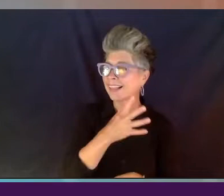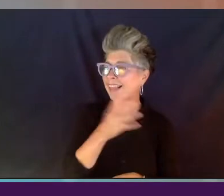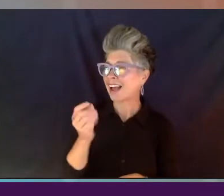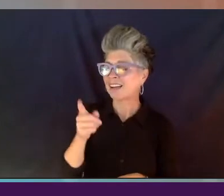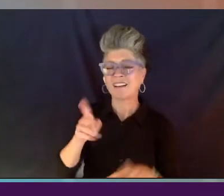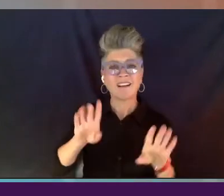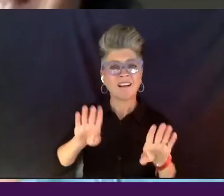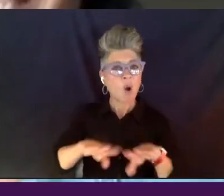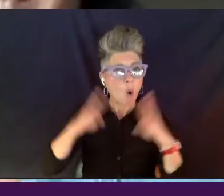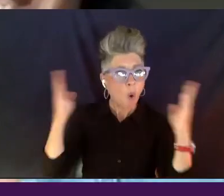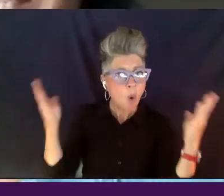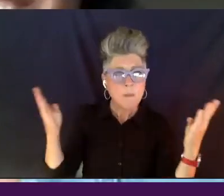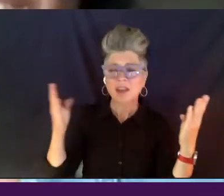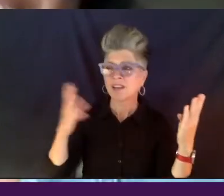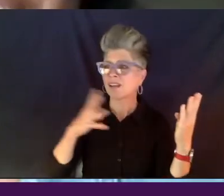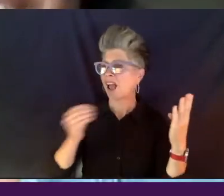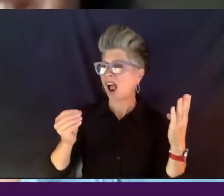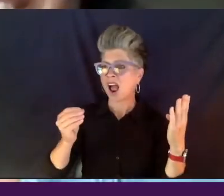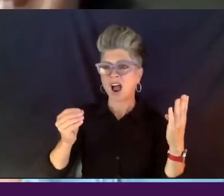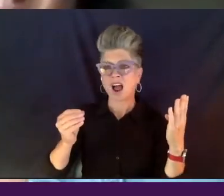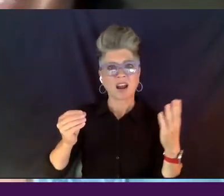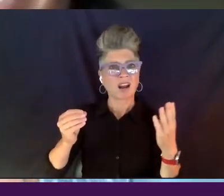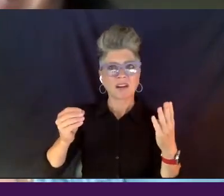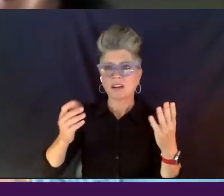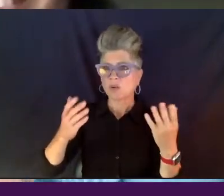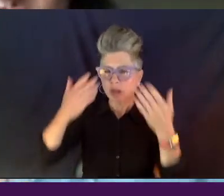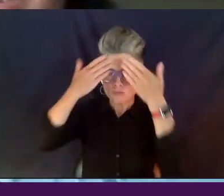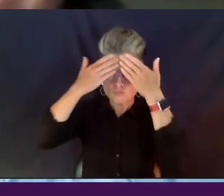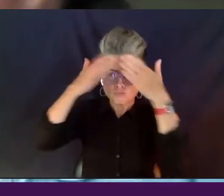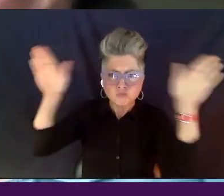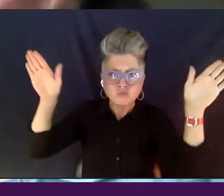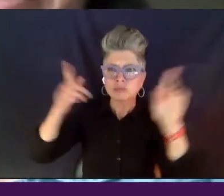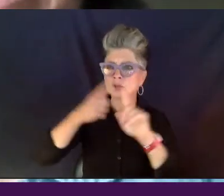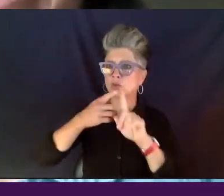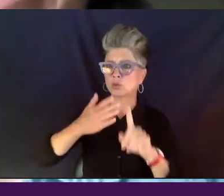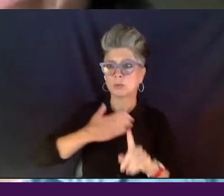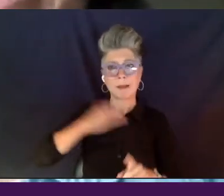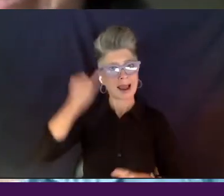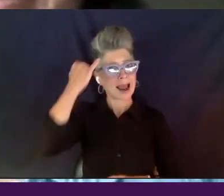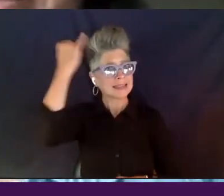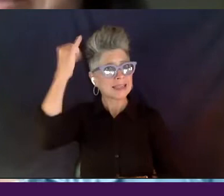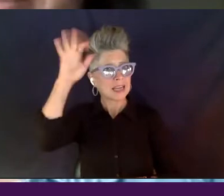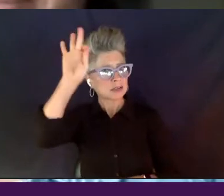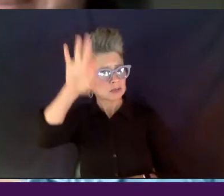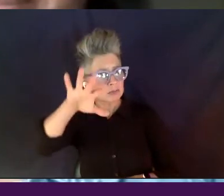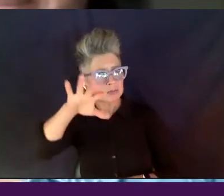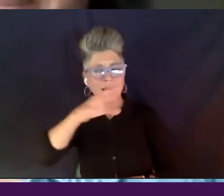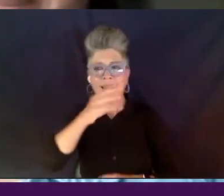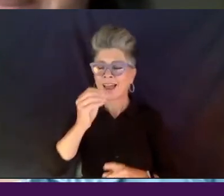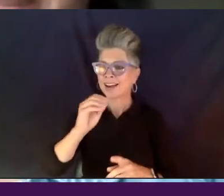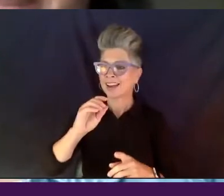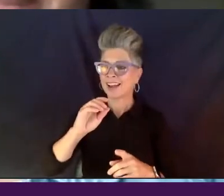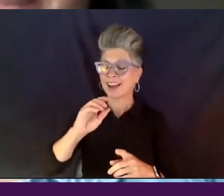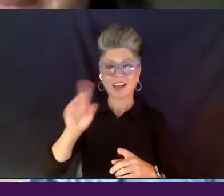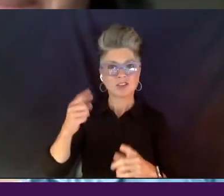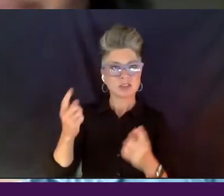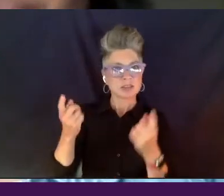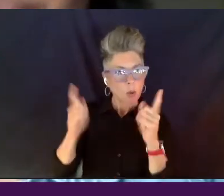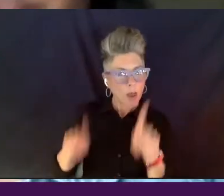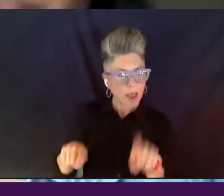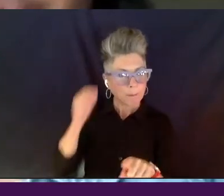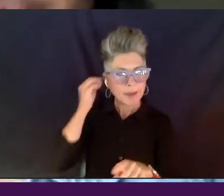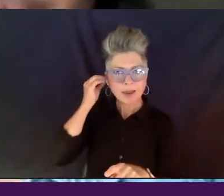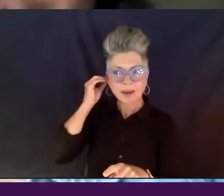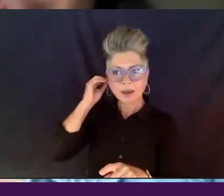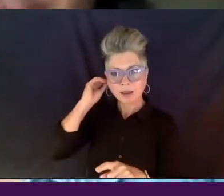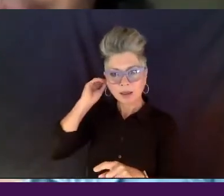very receptive to, to, to my idea, which, um, it just, it just so happened, you know, that, um, you know,